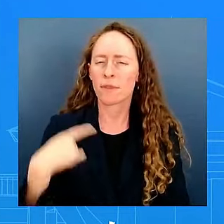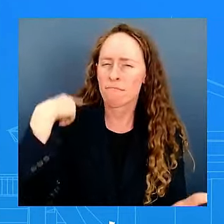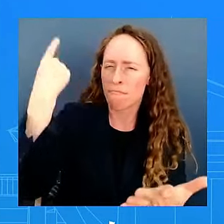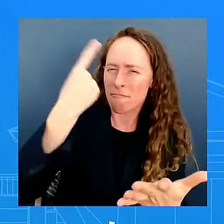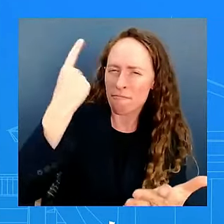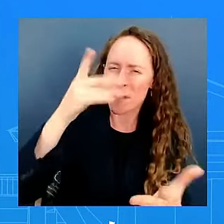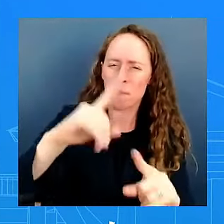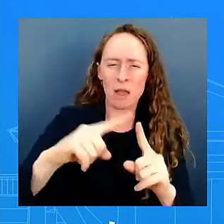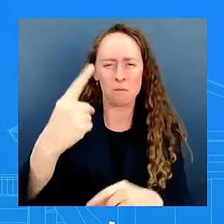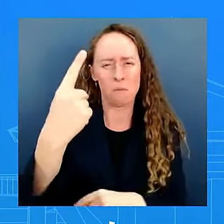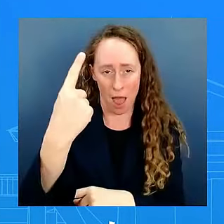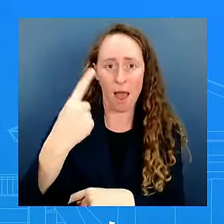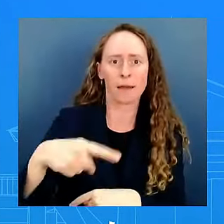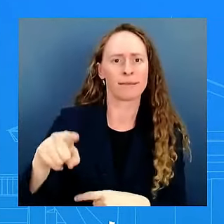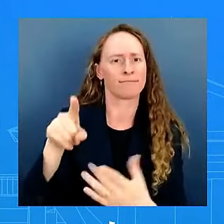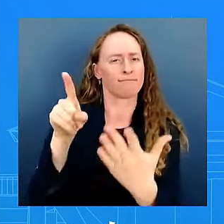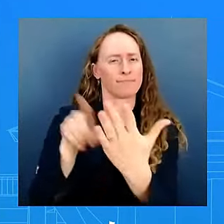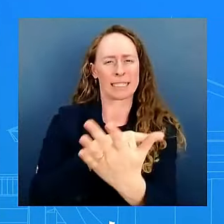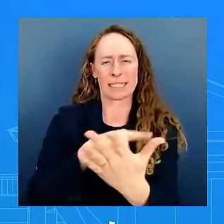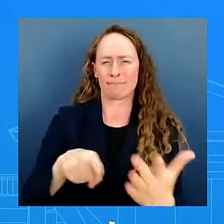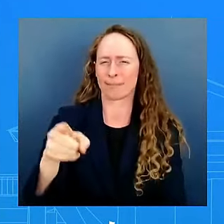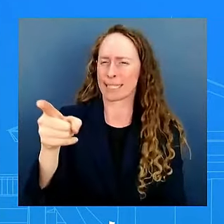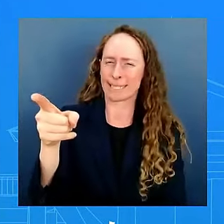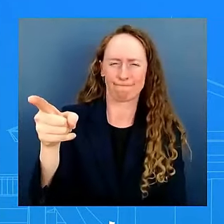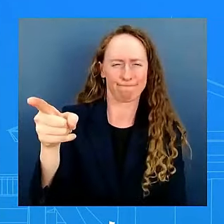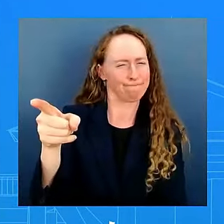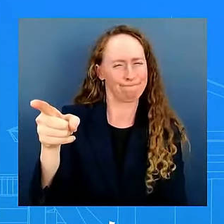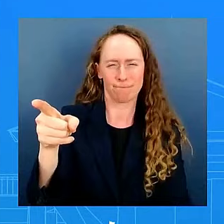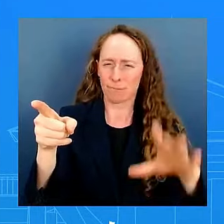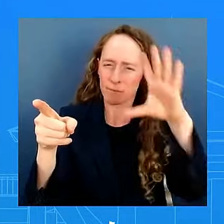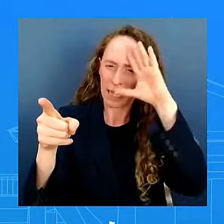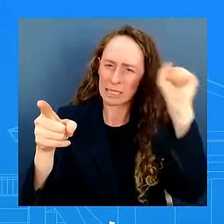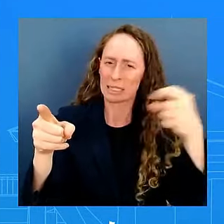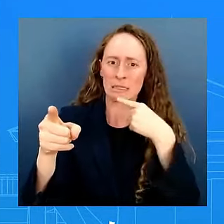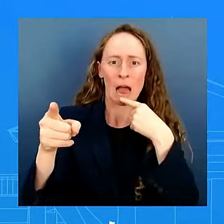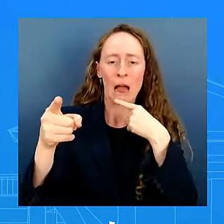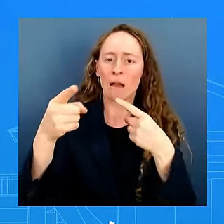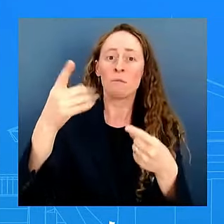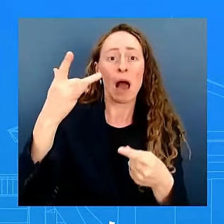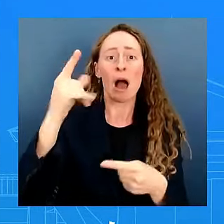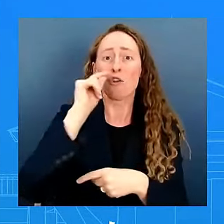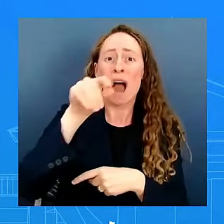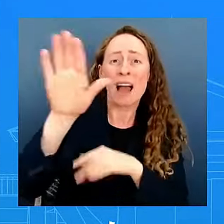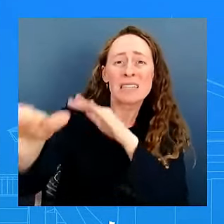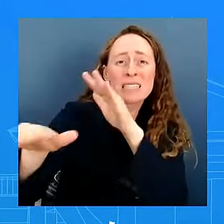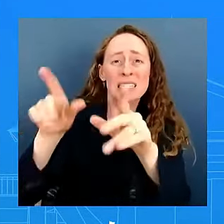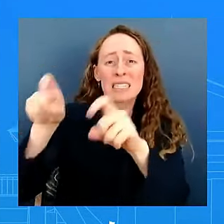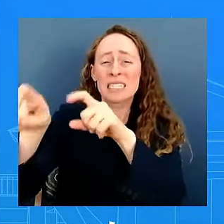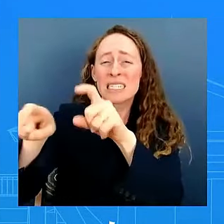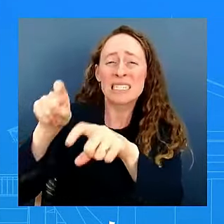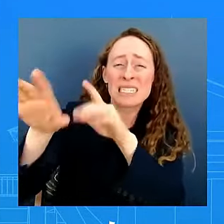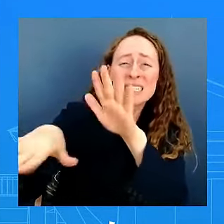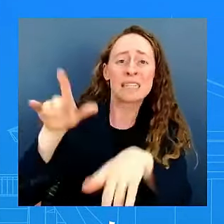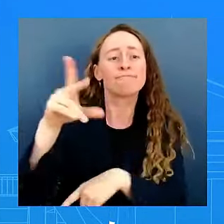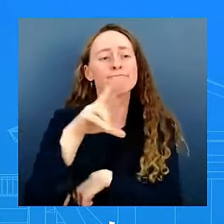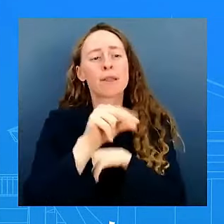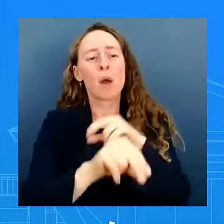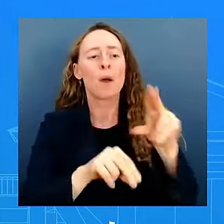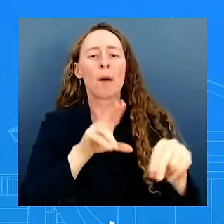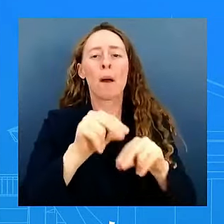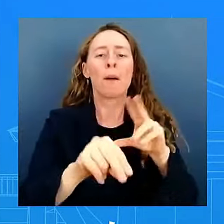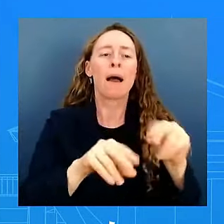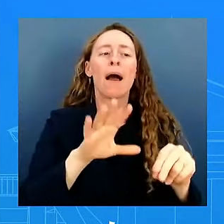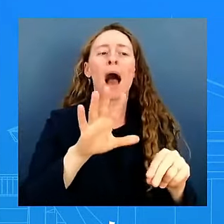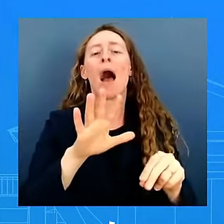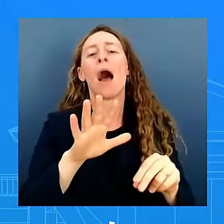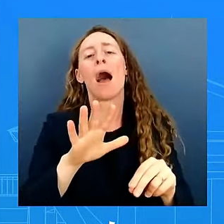a no on tacums on hymars on patriots on fighter jets and that if this had just been given to them on day one maybe there wouldn't